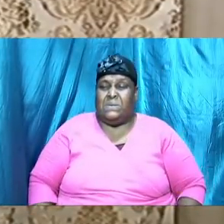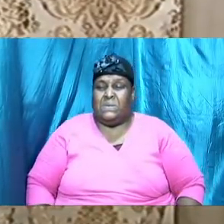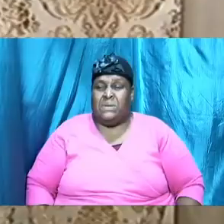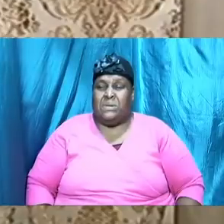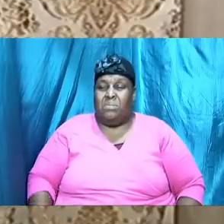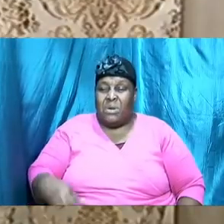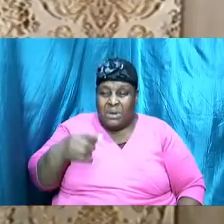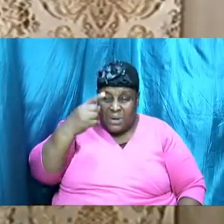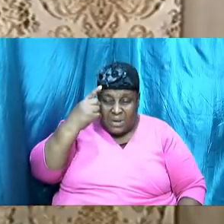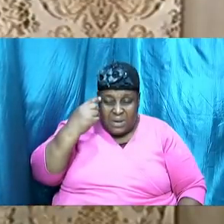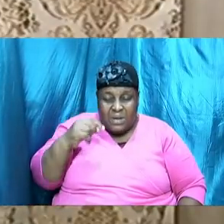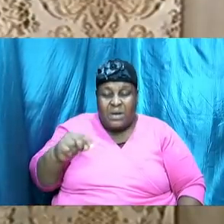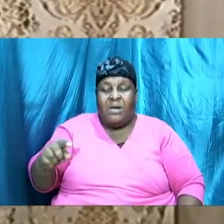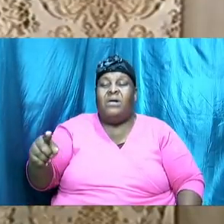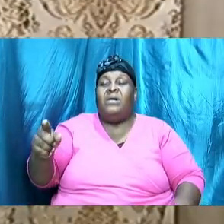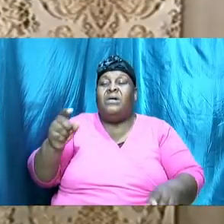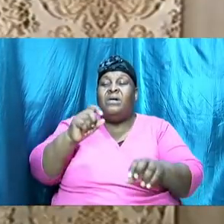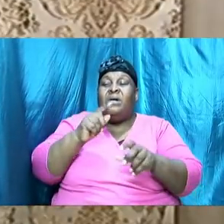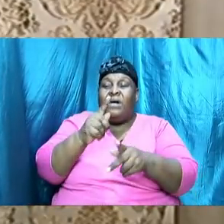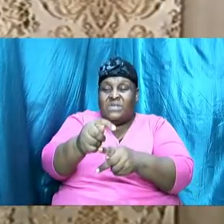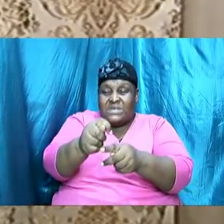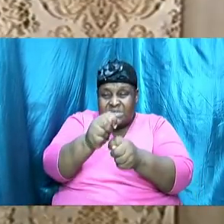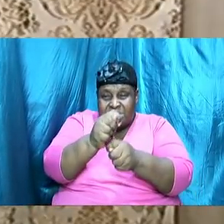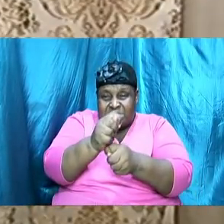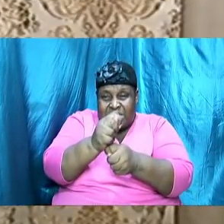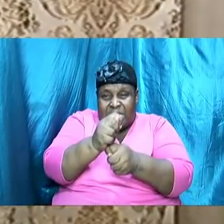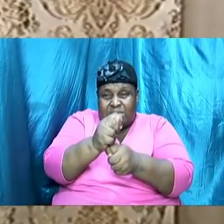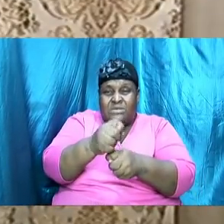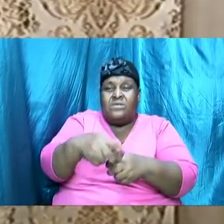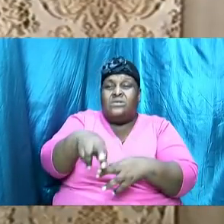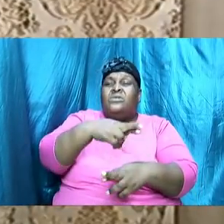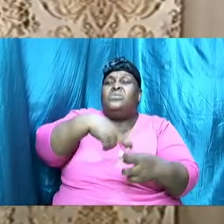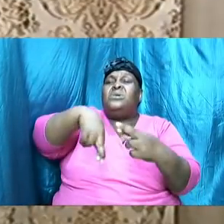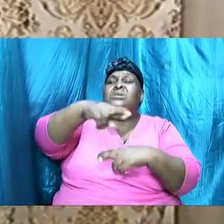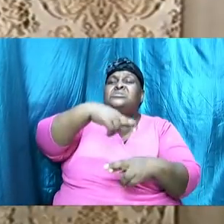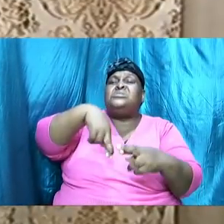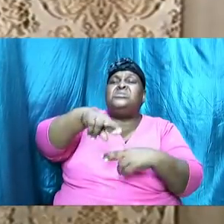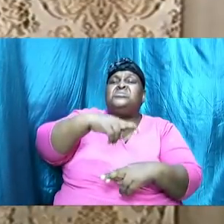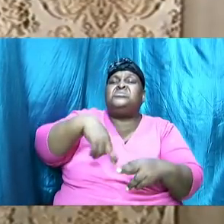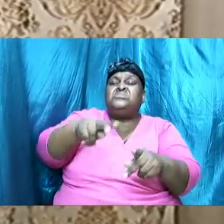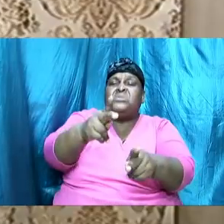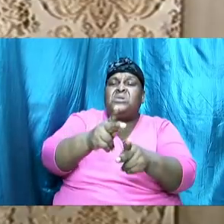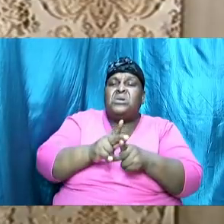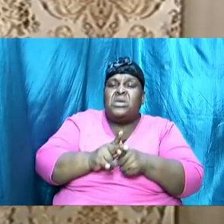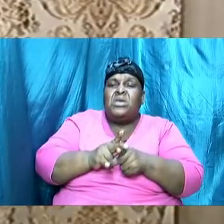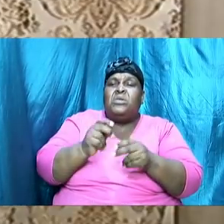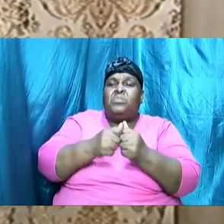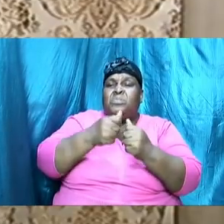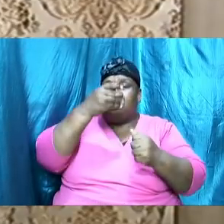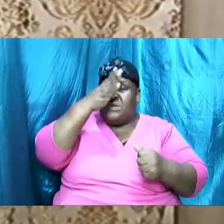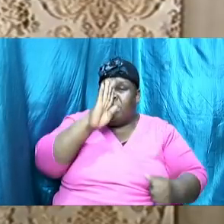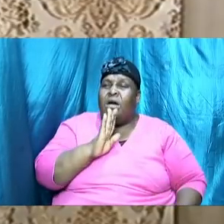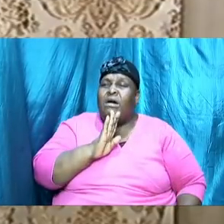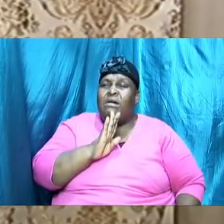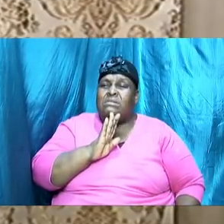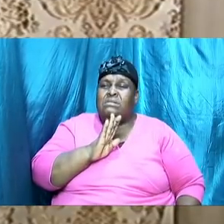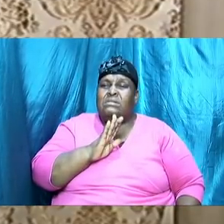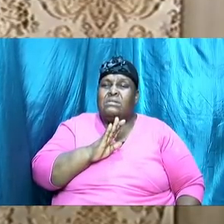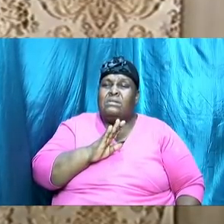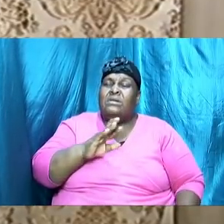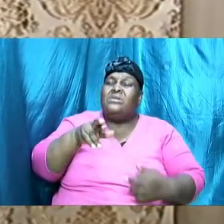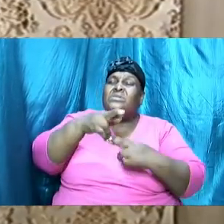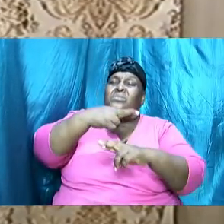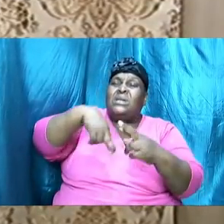because of the tight relationship that they maintain with almighty God the